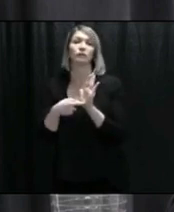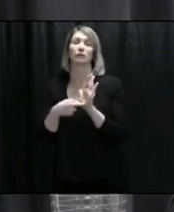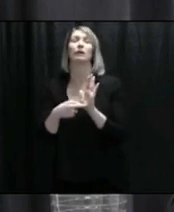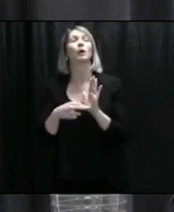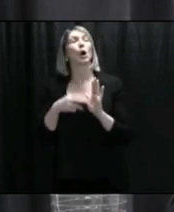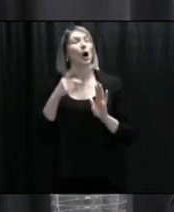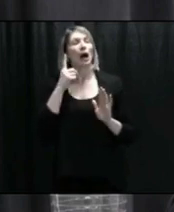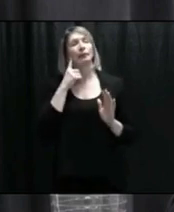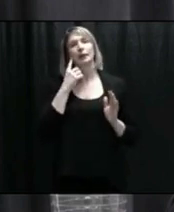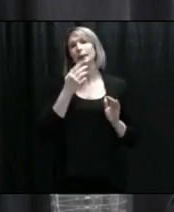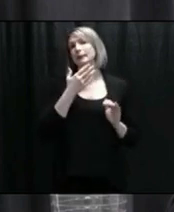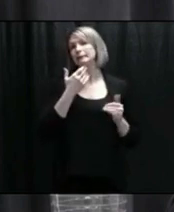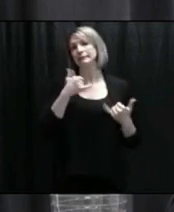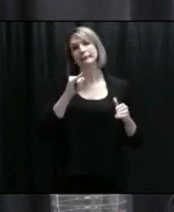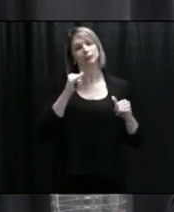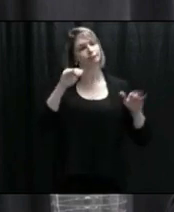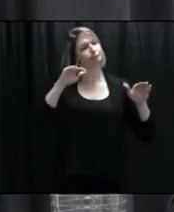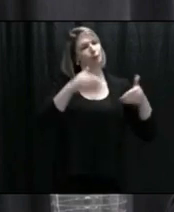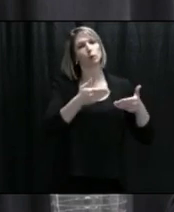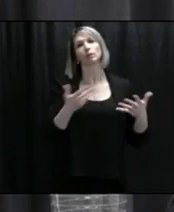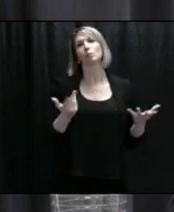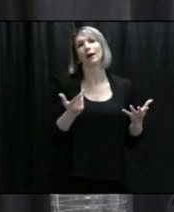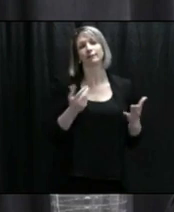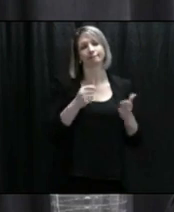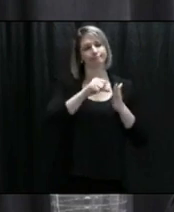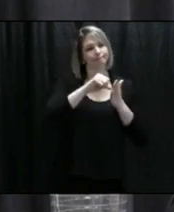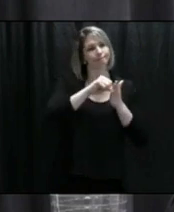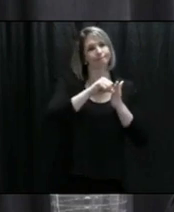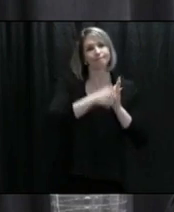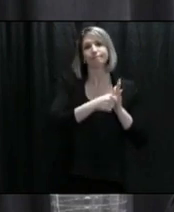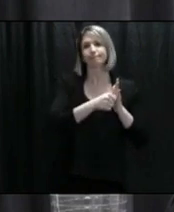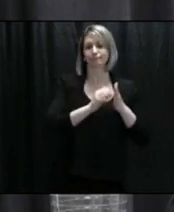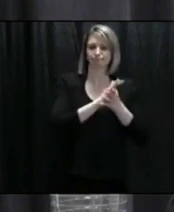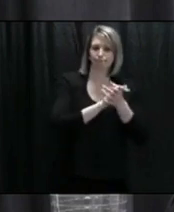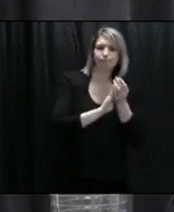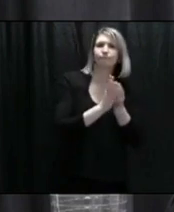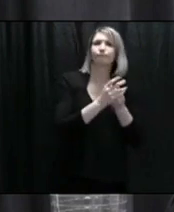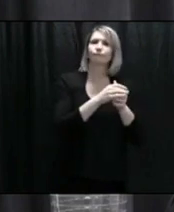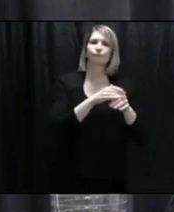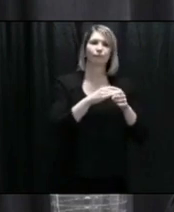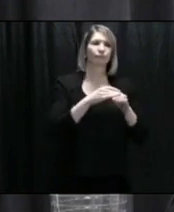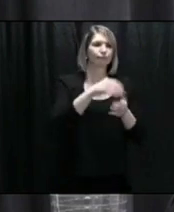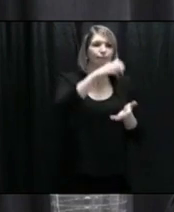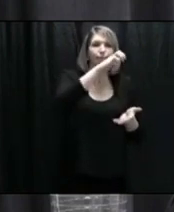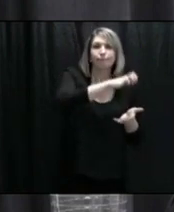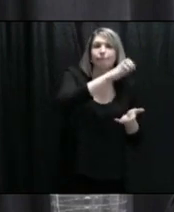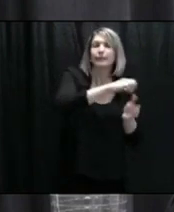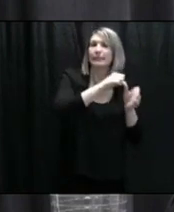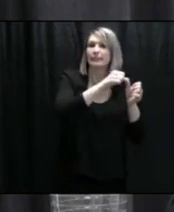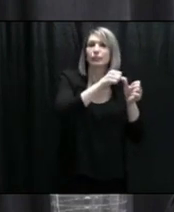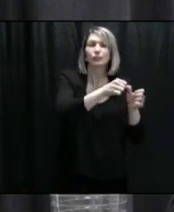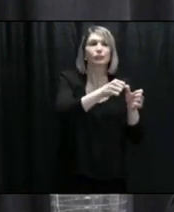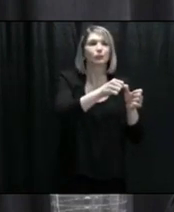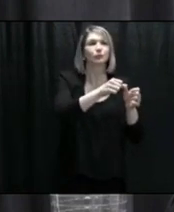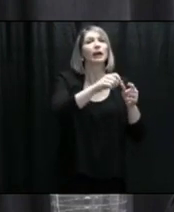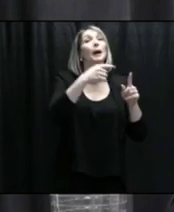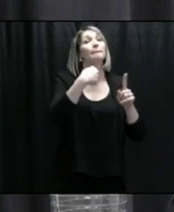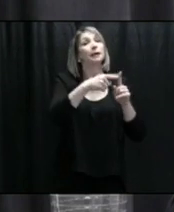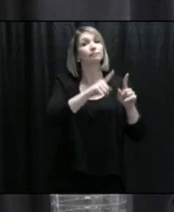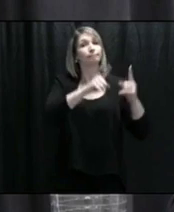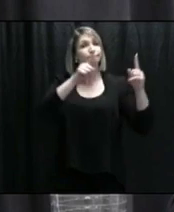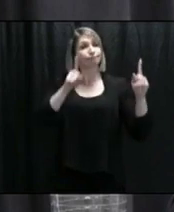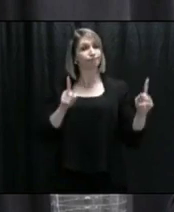wash your hands frequently, avoid touching your face, provide and use alcohol-based hand sanitizer, and keep your distance.